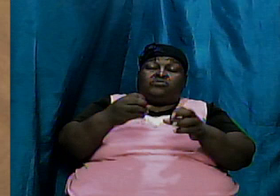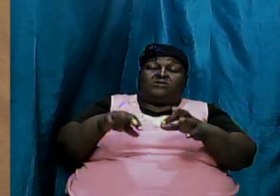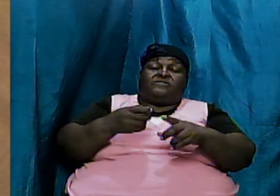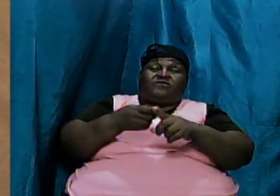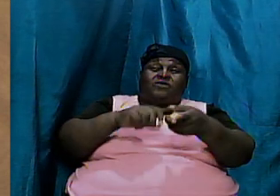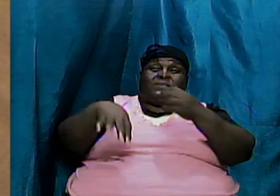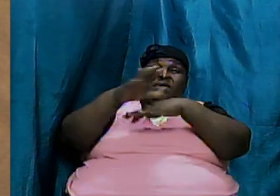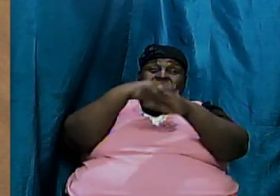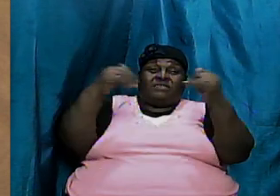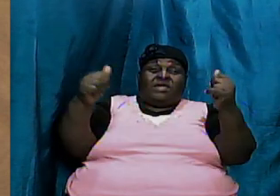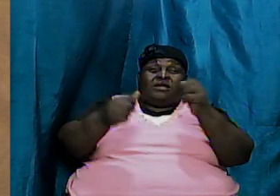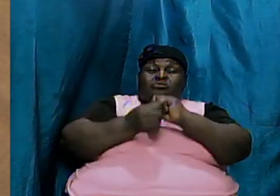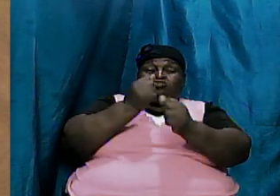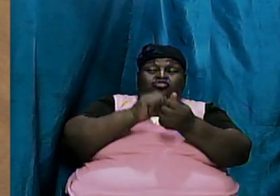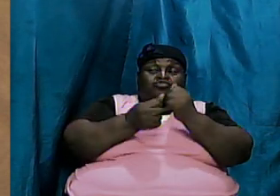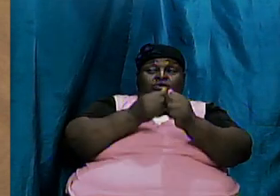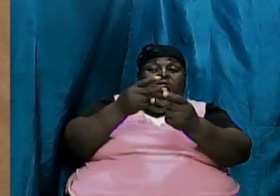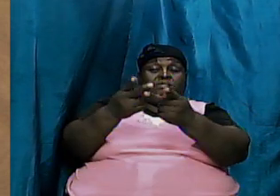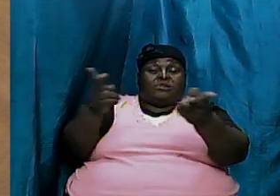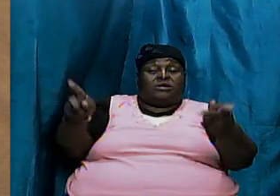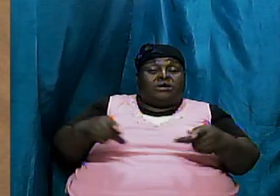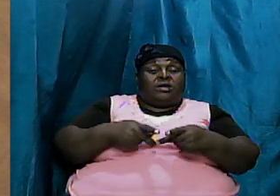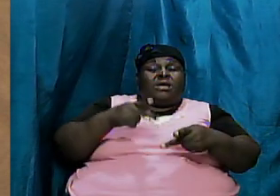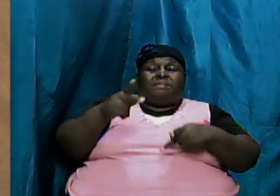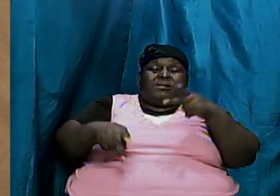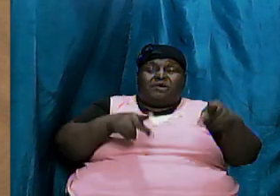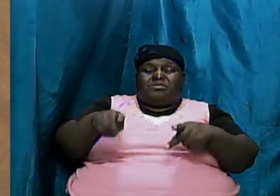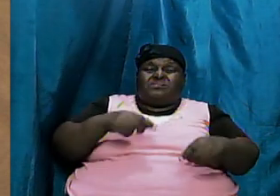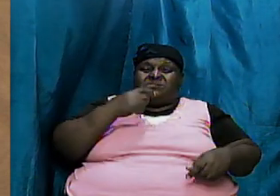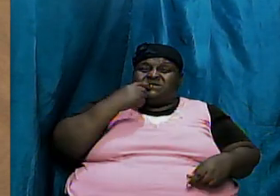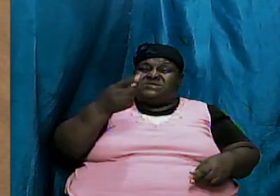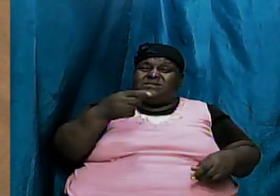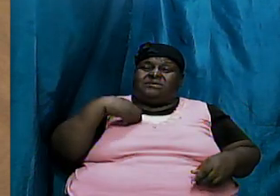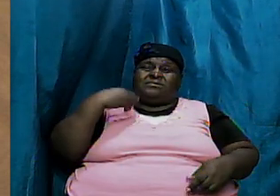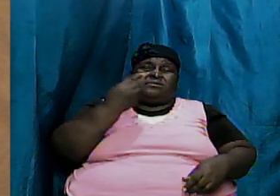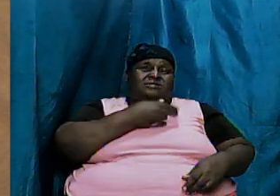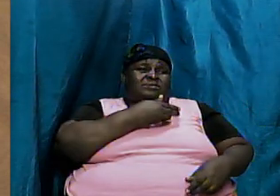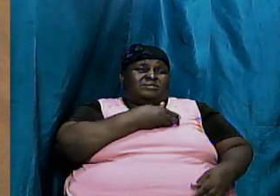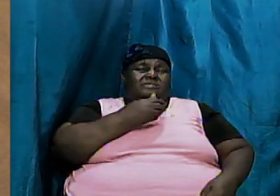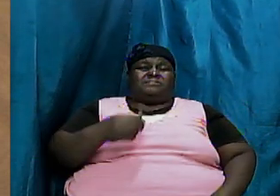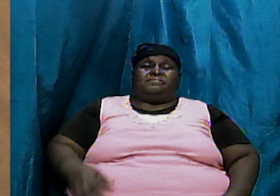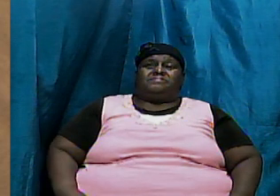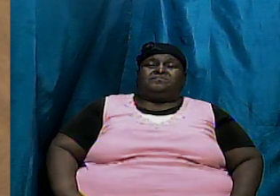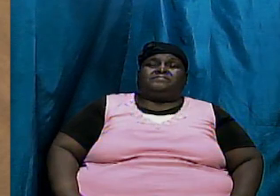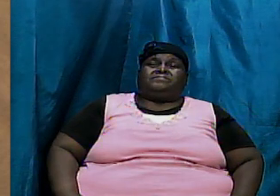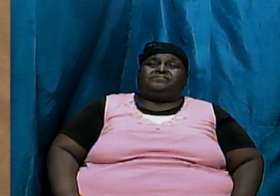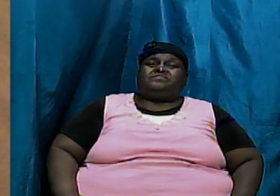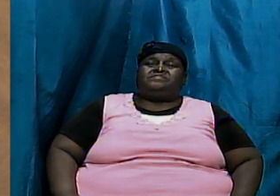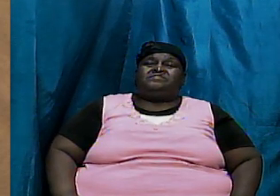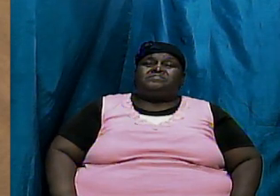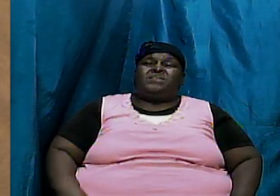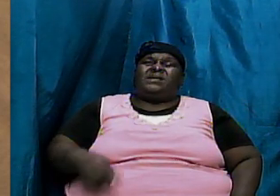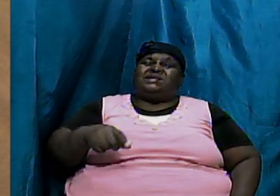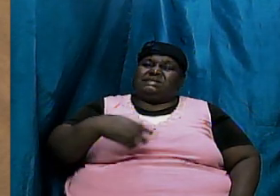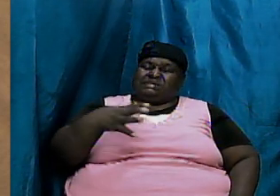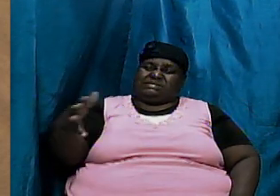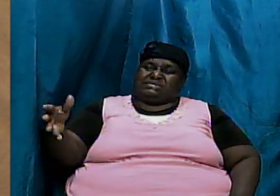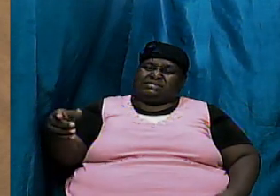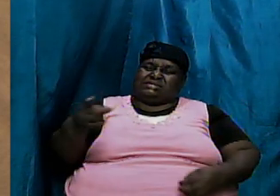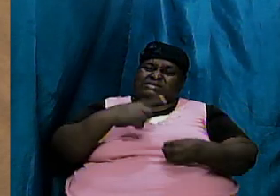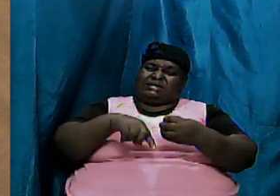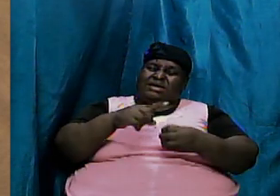destroy that place now folks have said to us folks have said to us this thing about